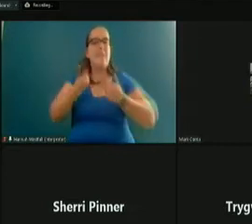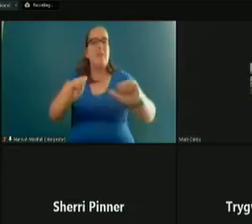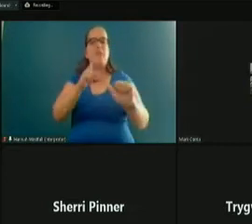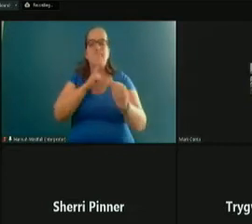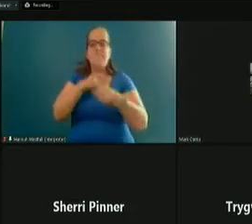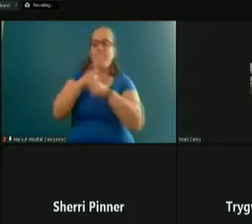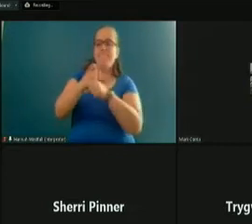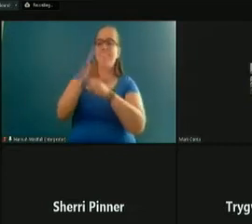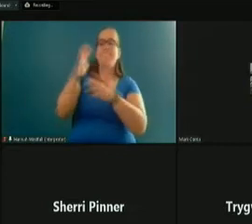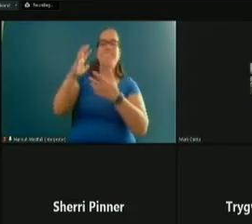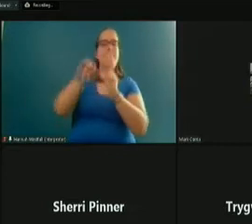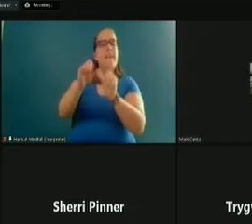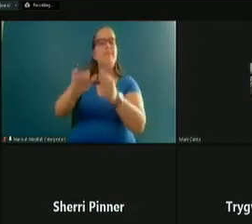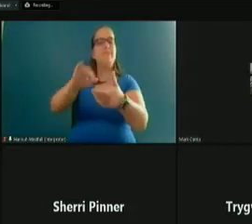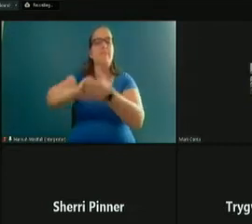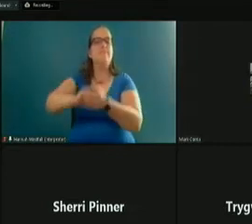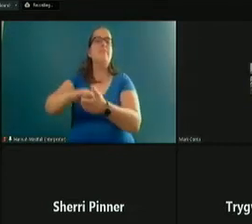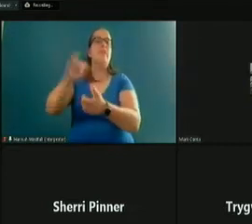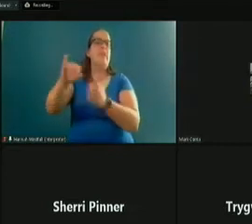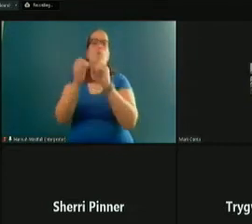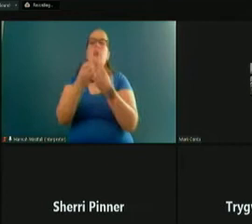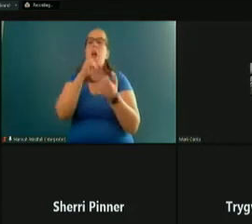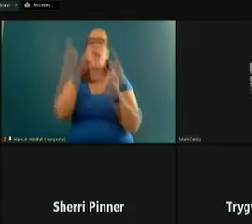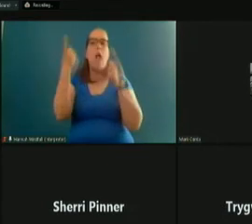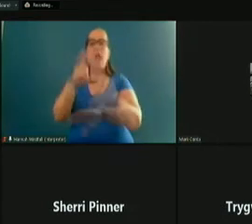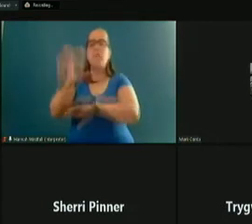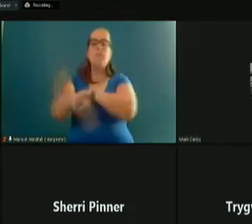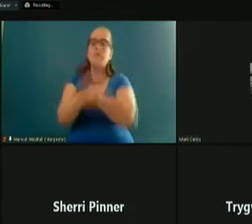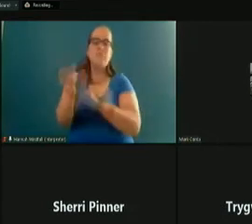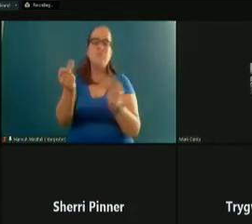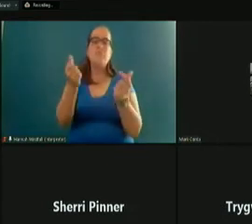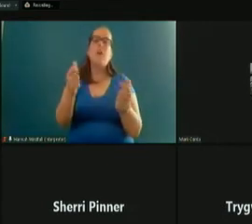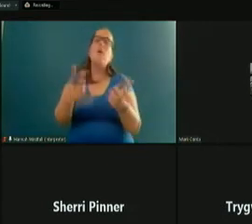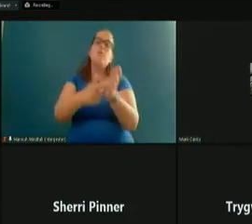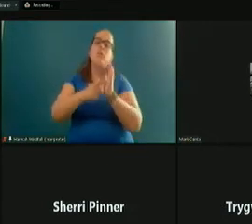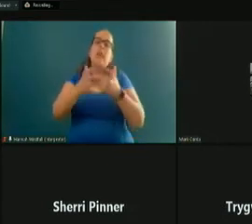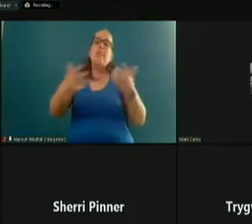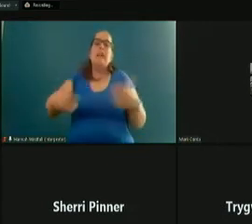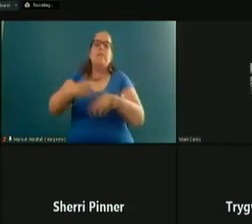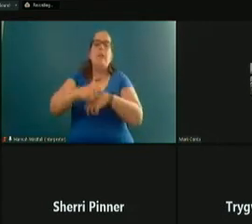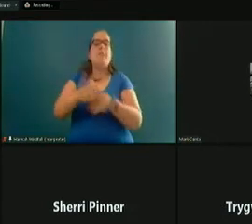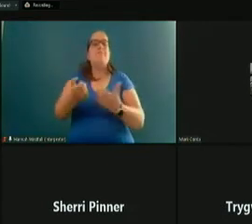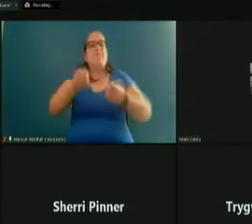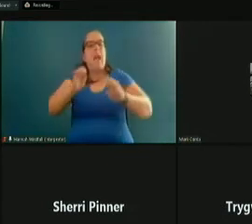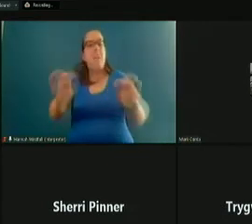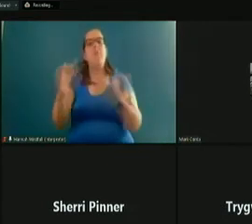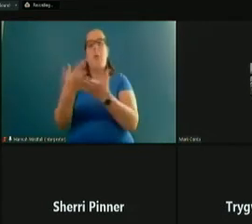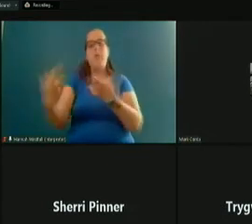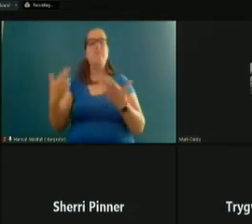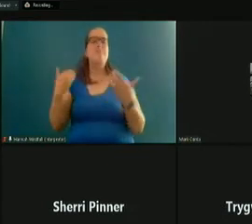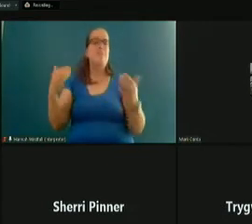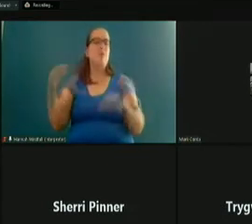collaboration with these organizations does not happen overnight. It takes a lot of time and effort and resources to do so.